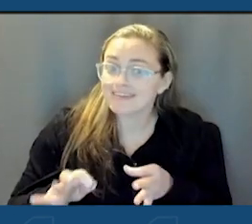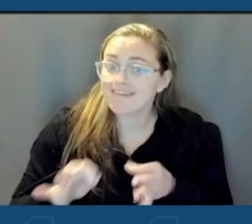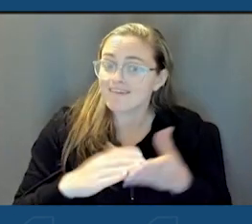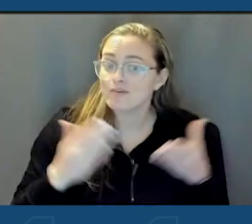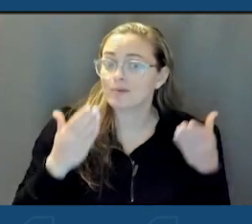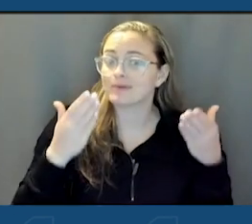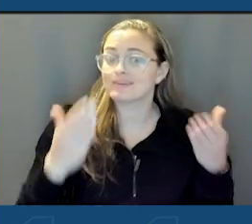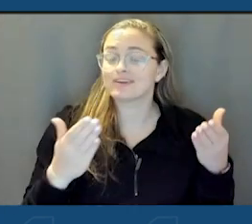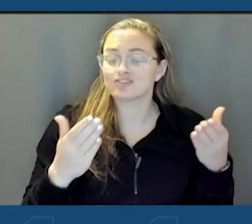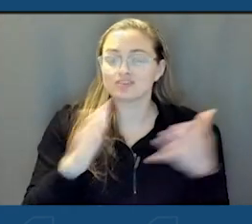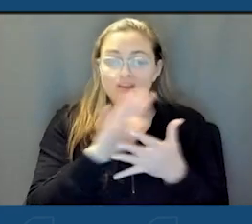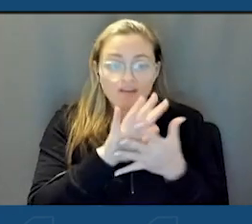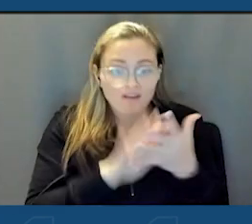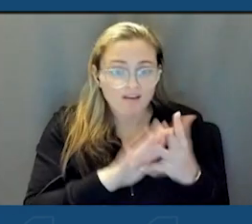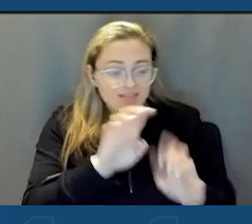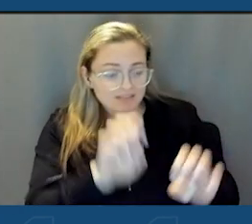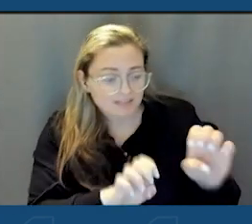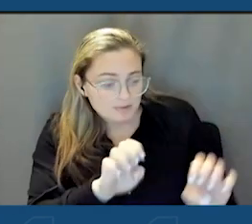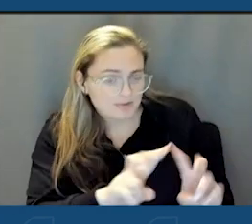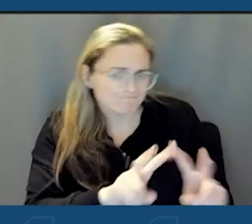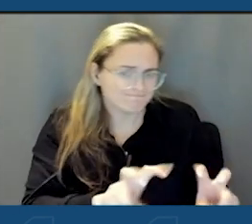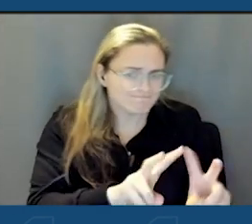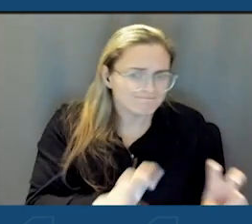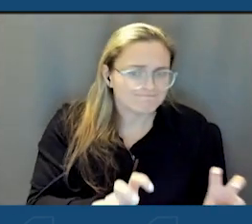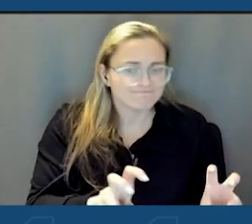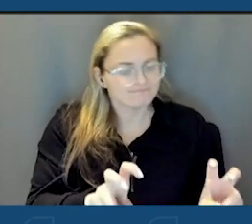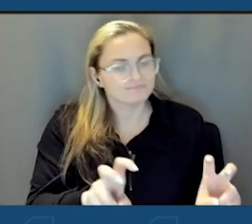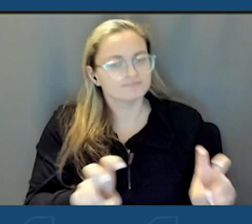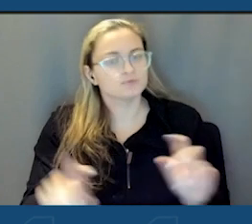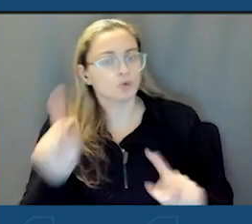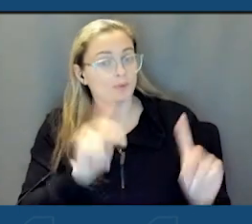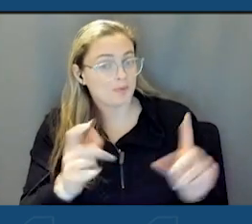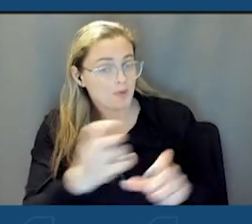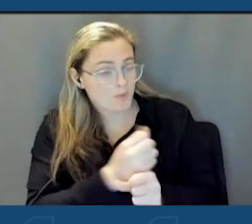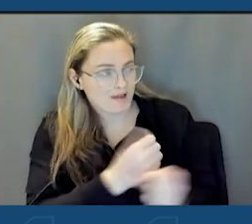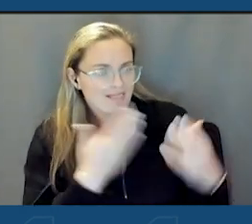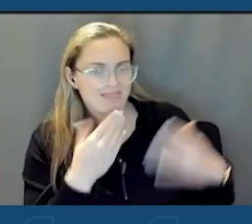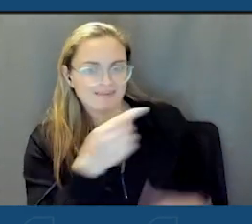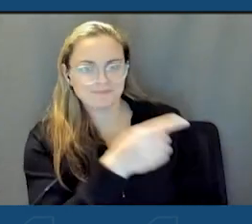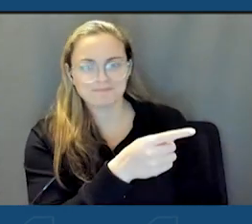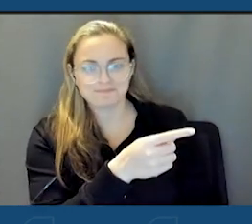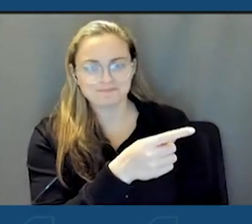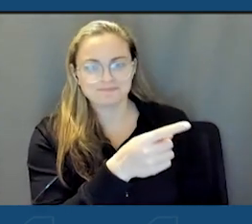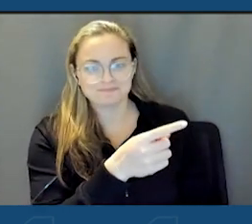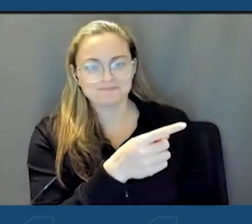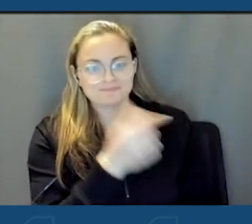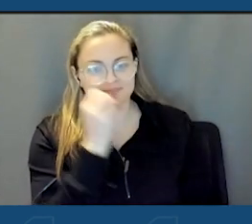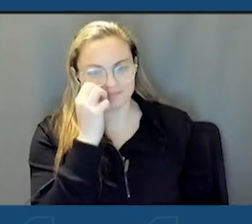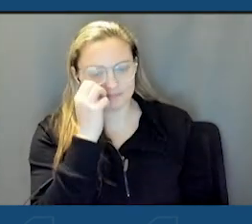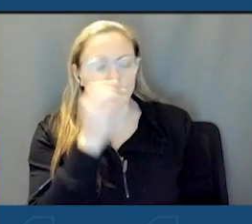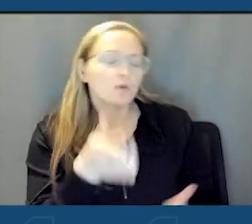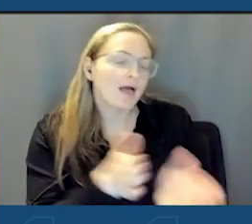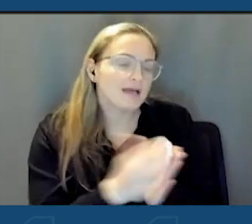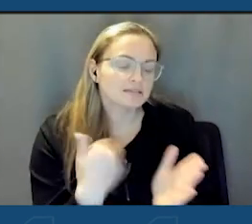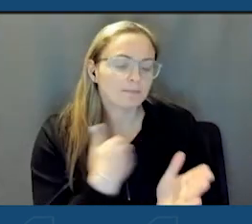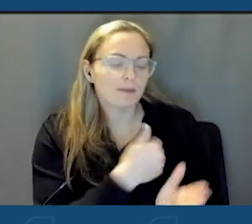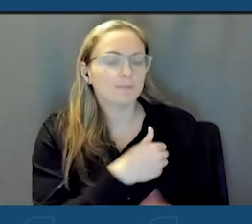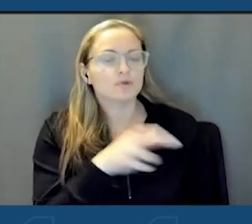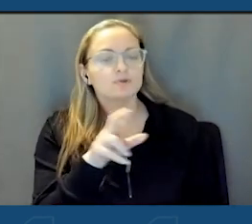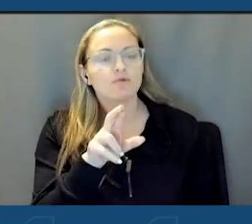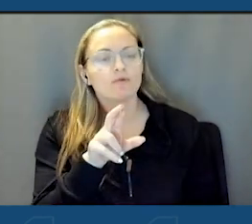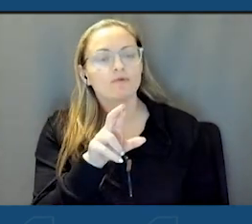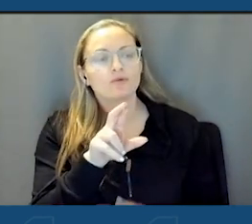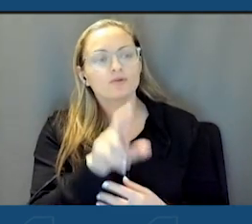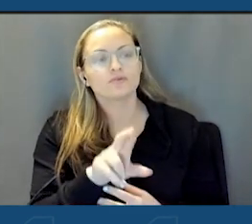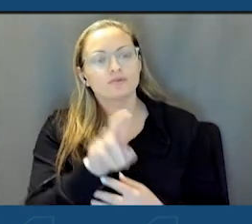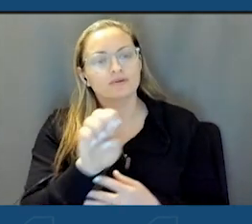and does all the assessments. So those of you who are winners, you want to thank Eric and everyone. I'm going to ask the members of the Regional Economic Development Council to